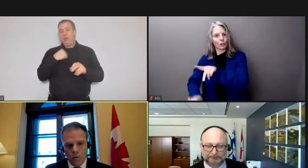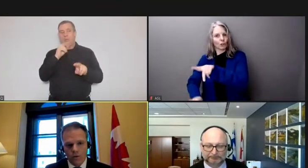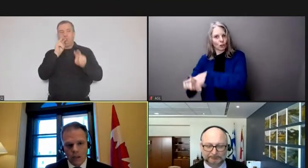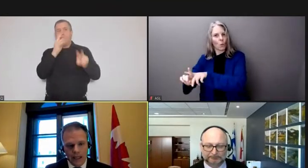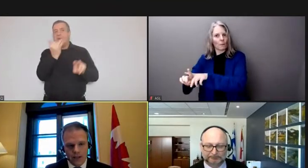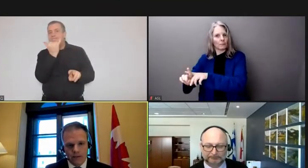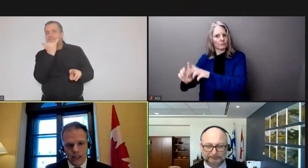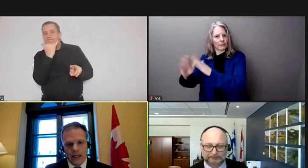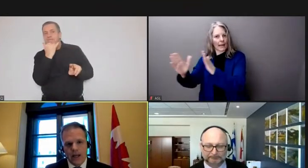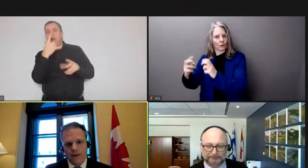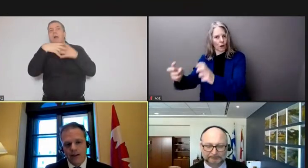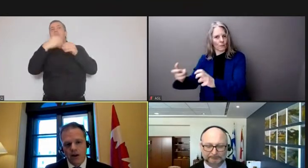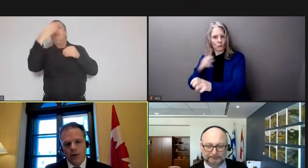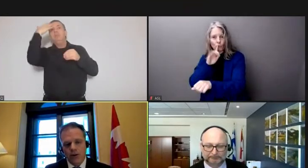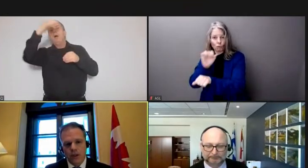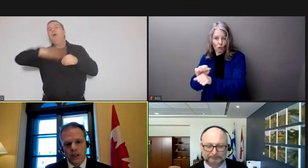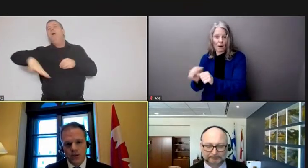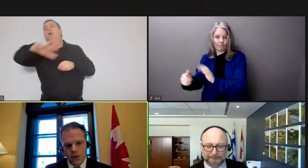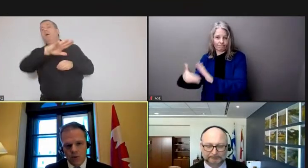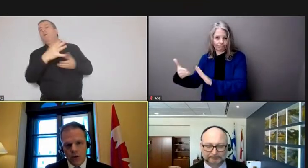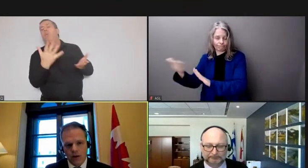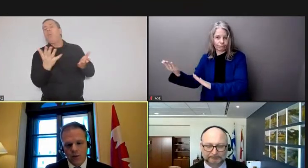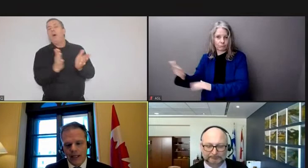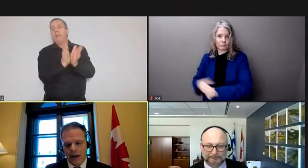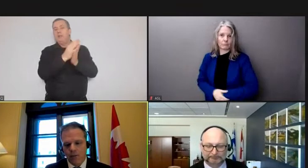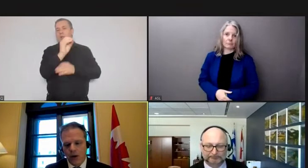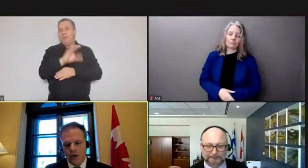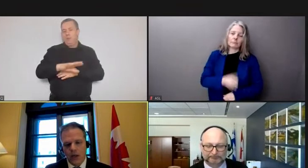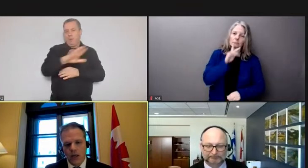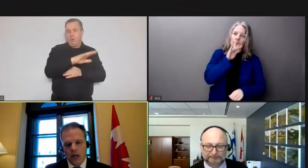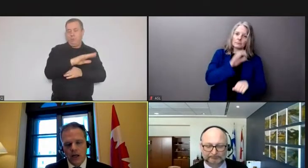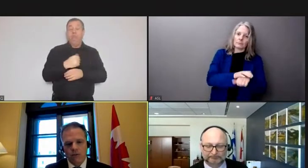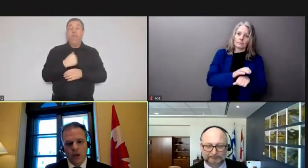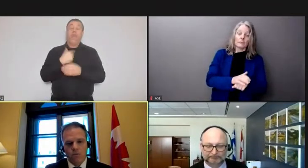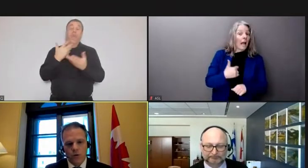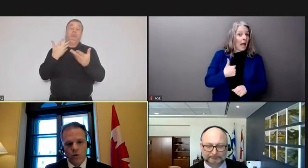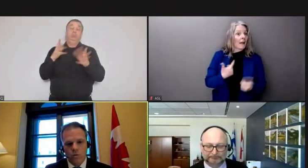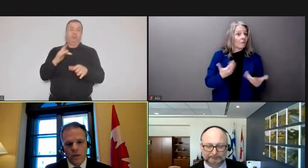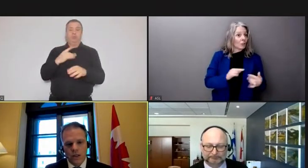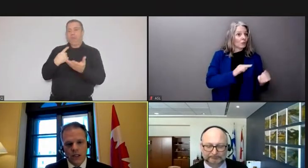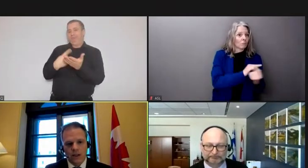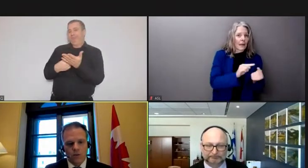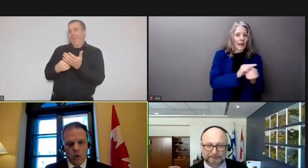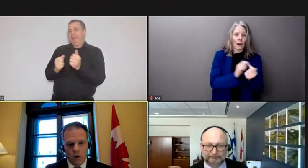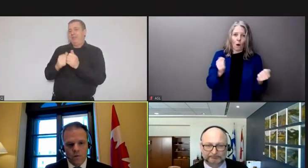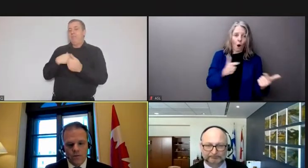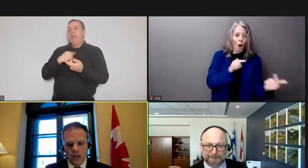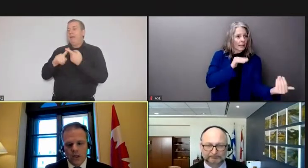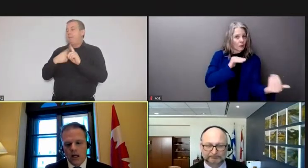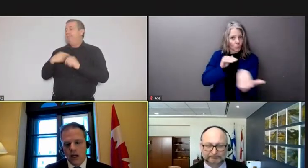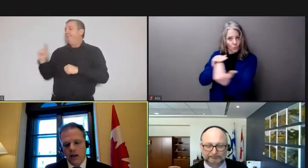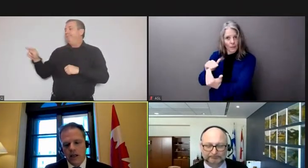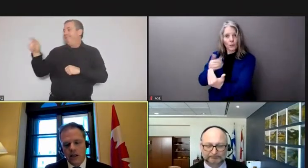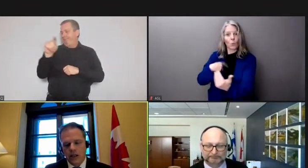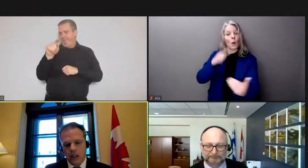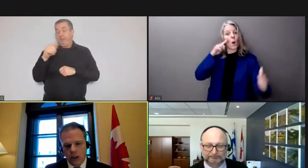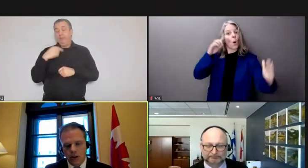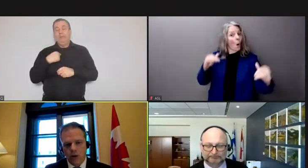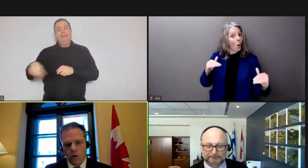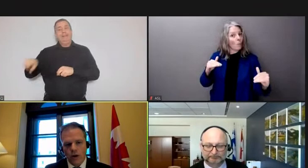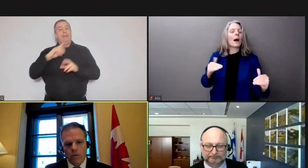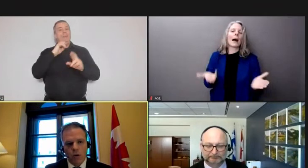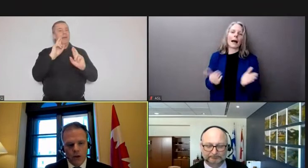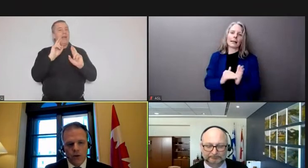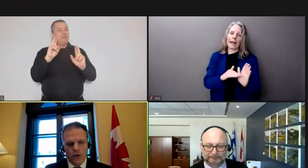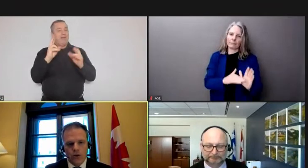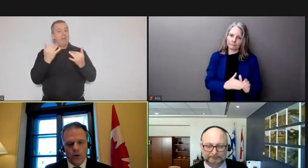is our hope collectively and i've had the opportunity to speak with all of my counterparts uh that we can resume sitting tomorrow uh clearly